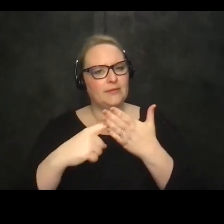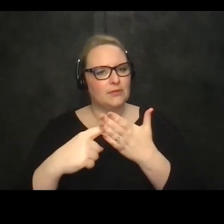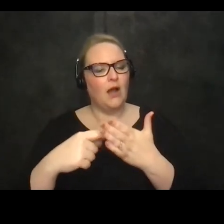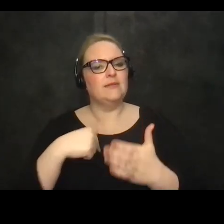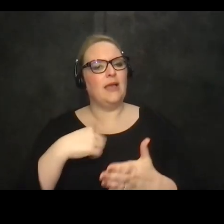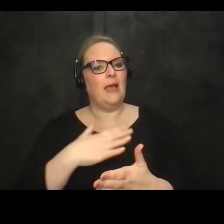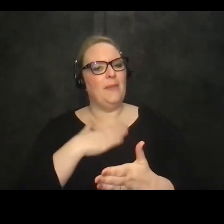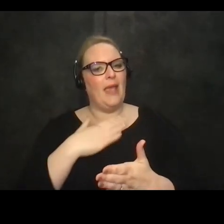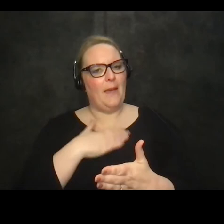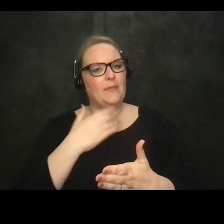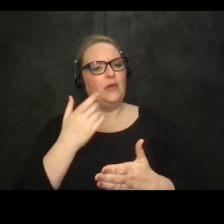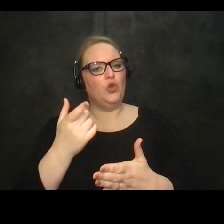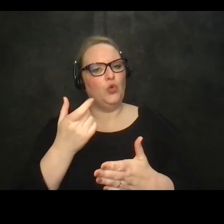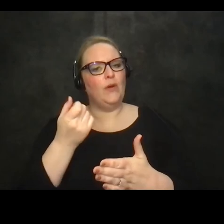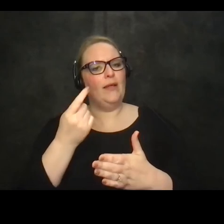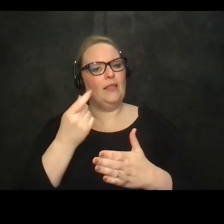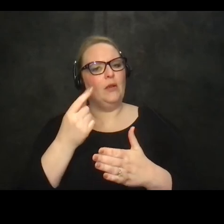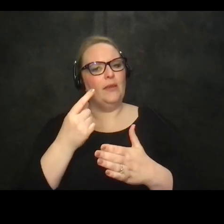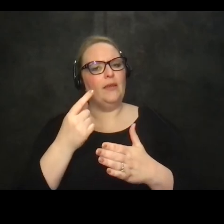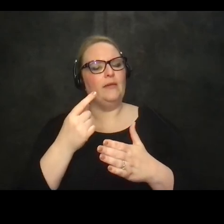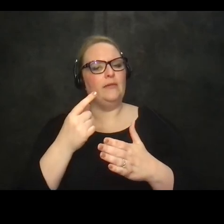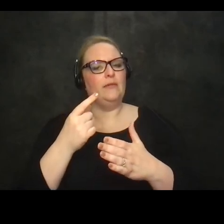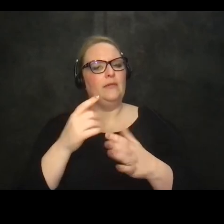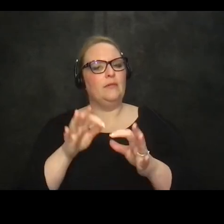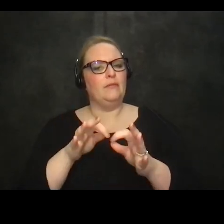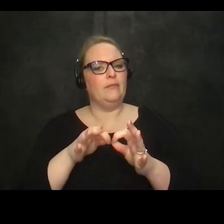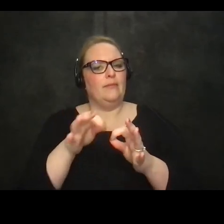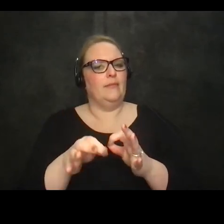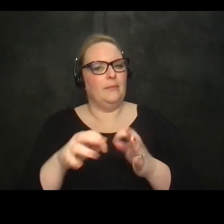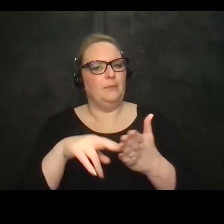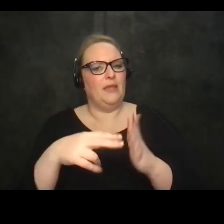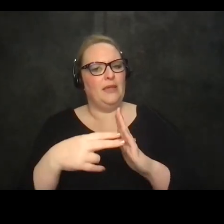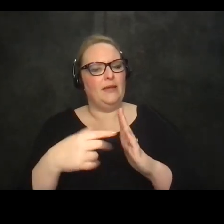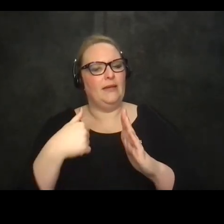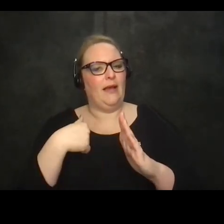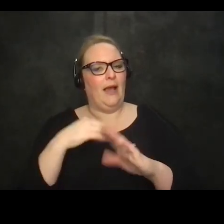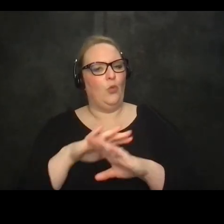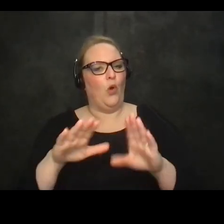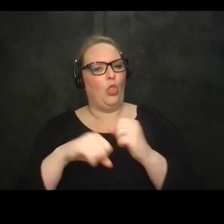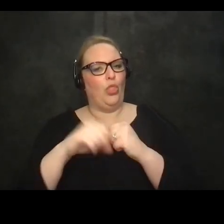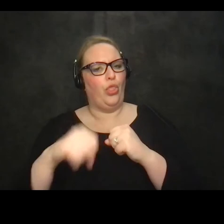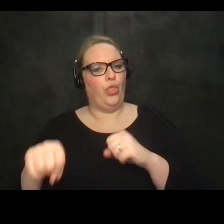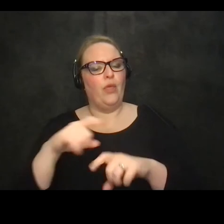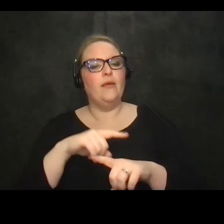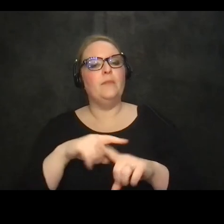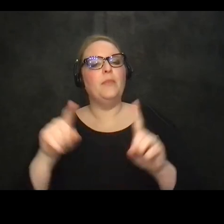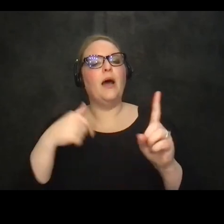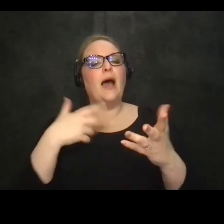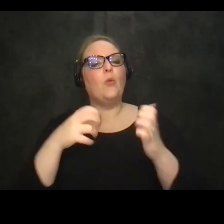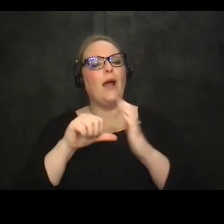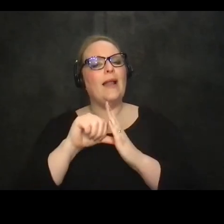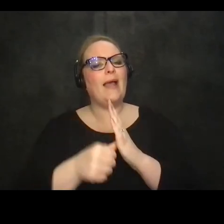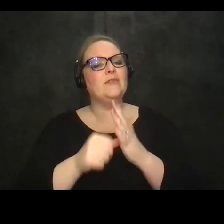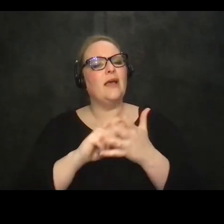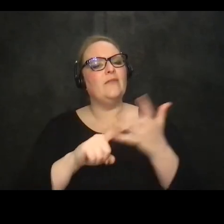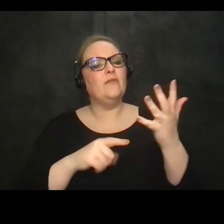glad you ran a few seconds over there dave to keep me from keeping people late so i'm not going to do a lot of it but i wanted to highlight the